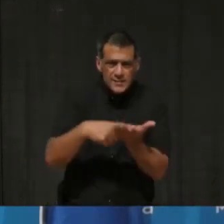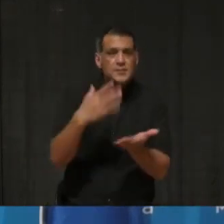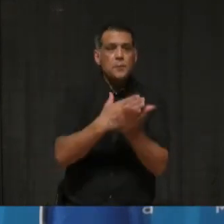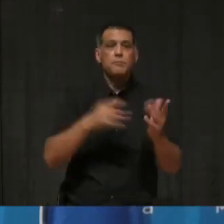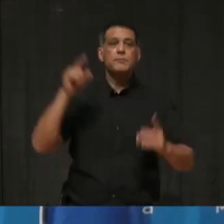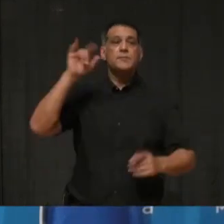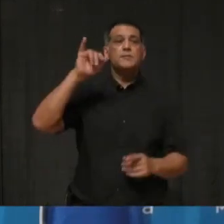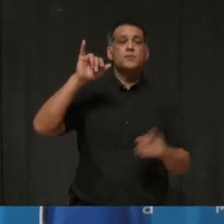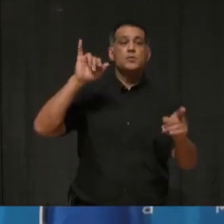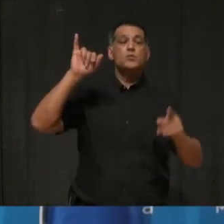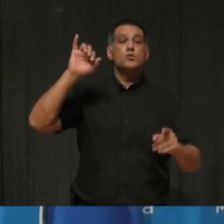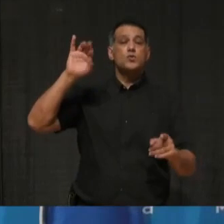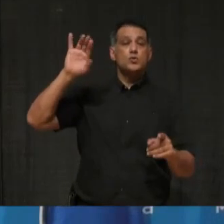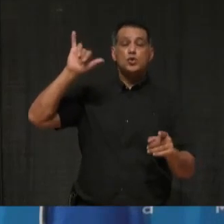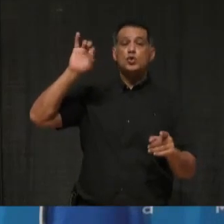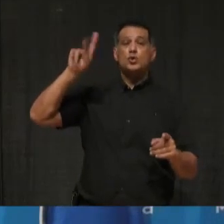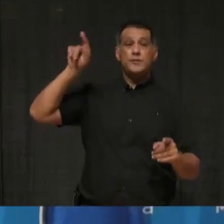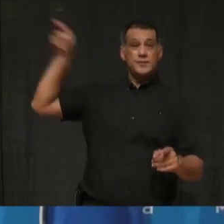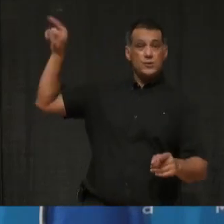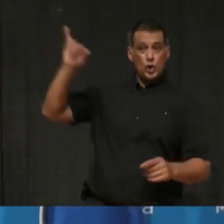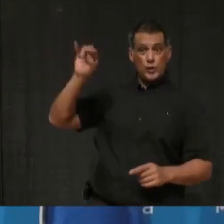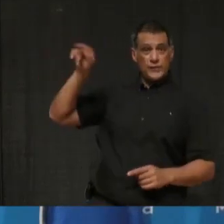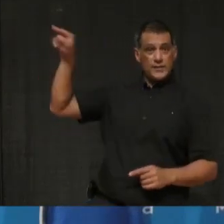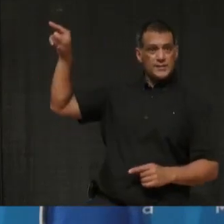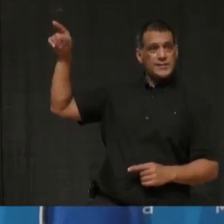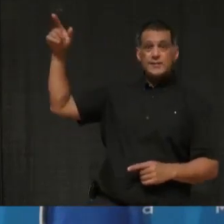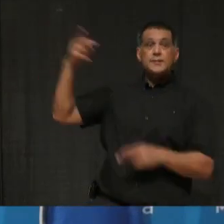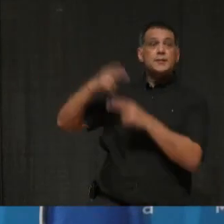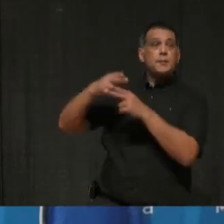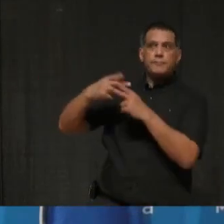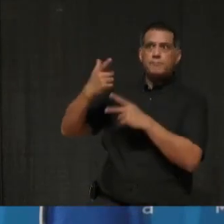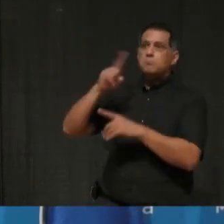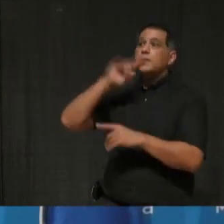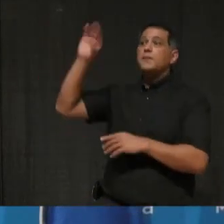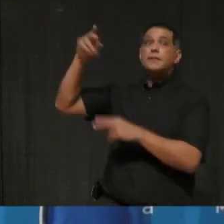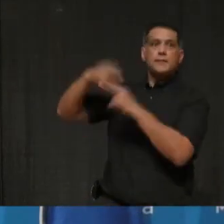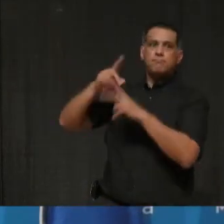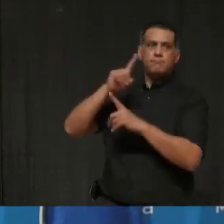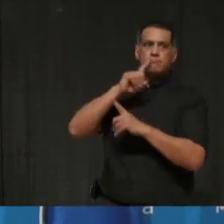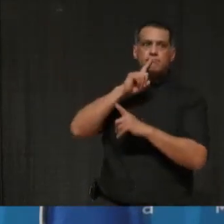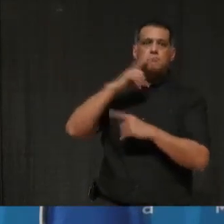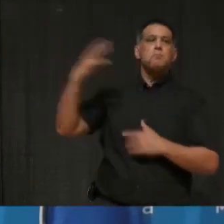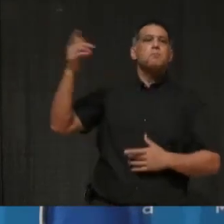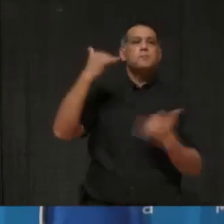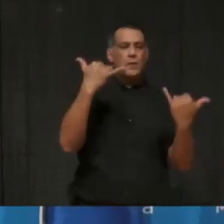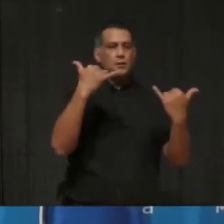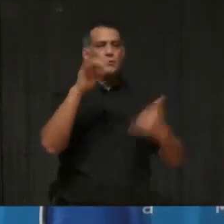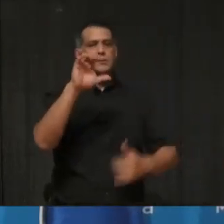want to refer to that? Yep. I'm going to invite Sam Rogers up. He may have a little bit more information than I have. Thank you.